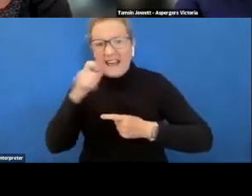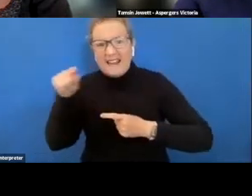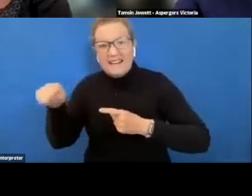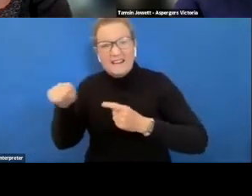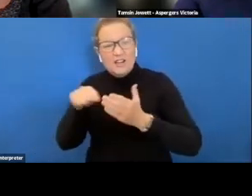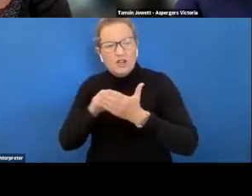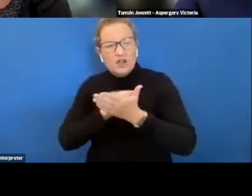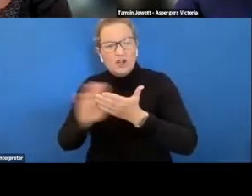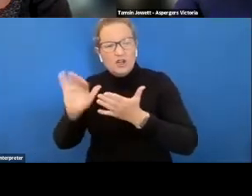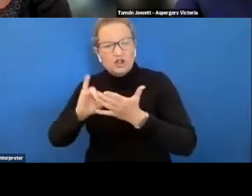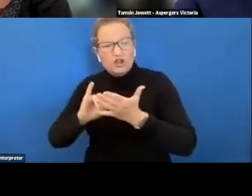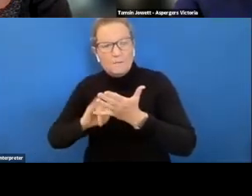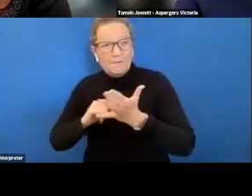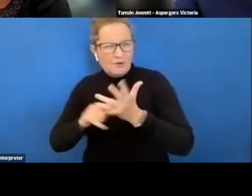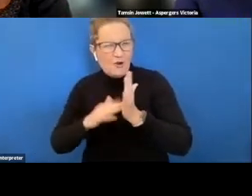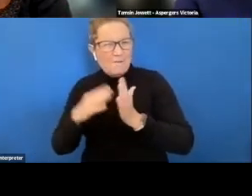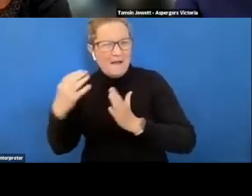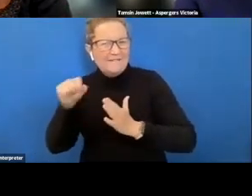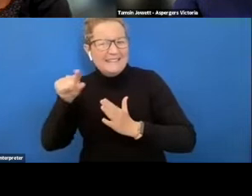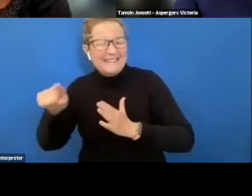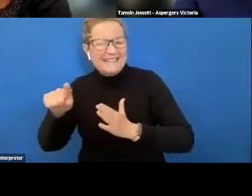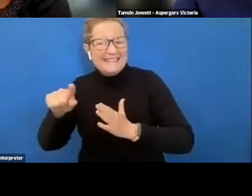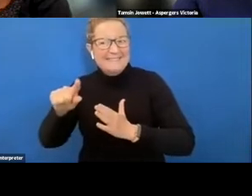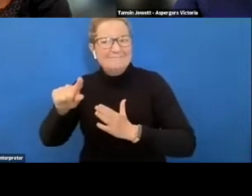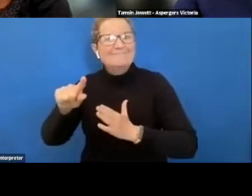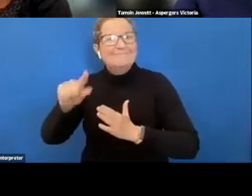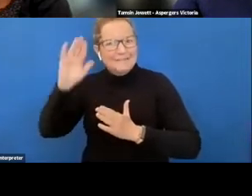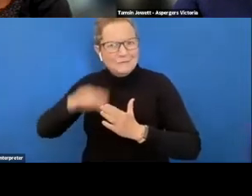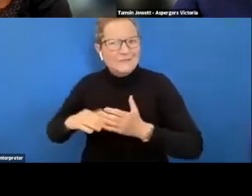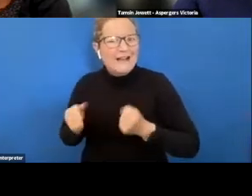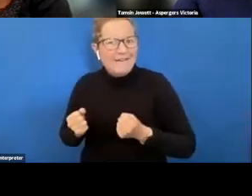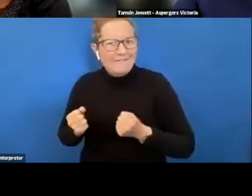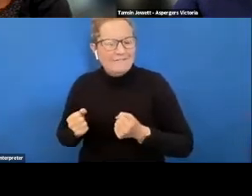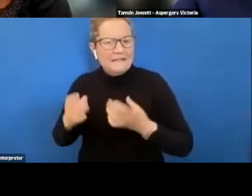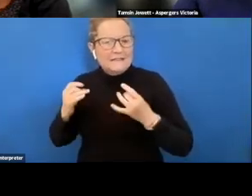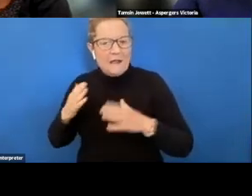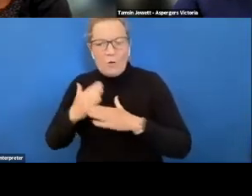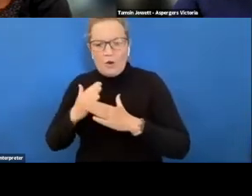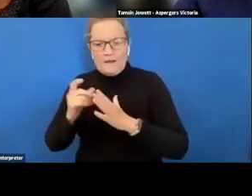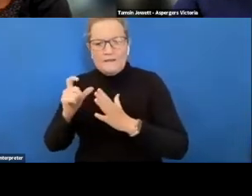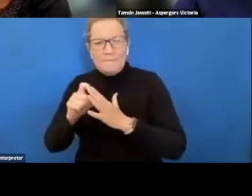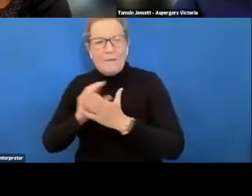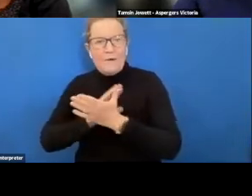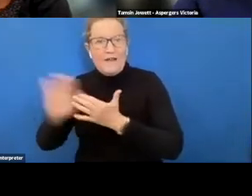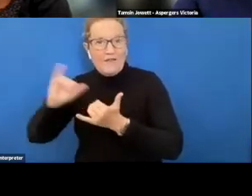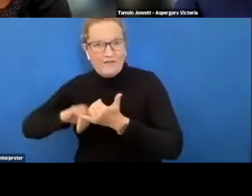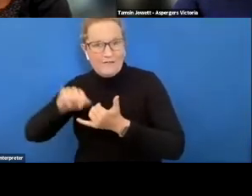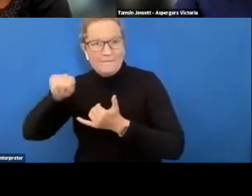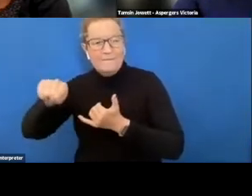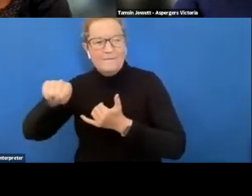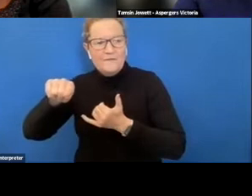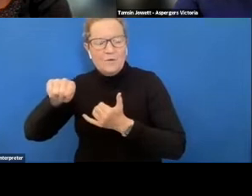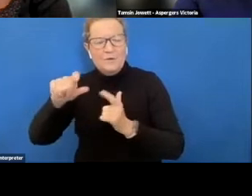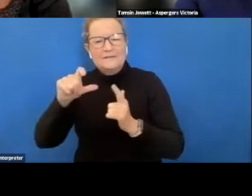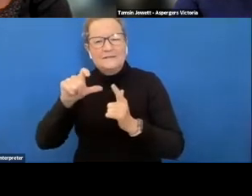about his direct experience starting and working with the department of health uh with um supported by Asperger's Victoria so thank you